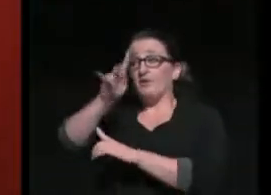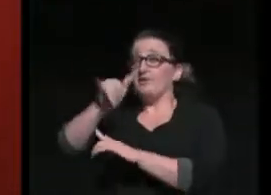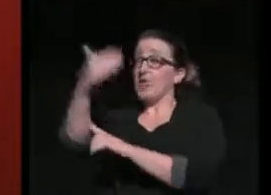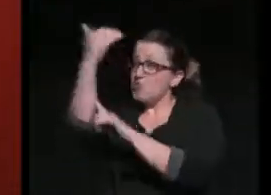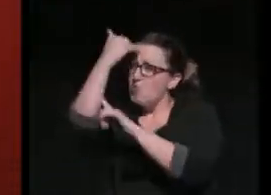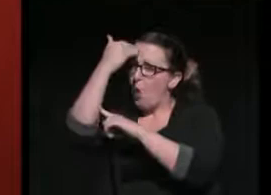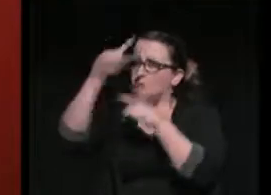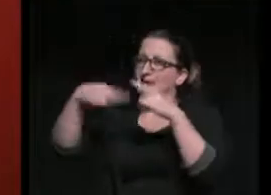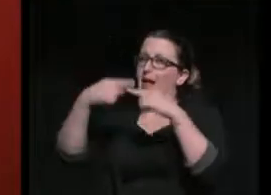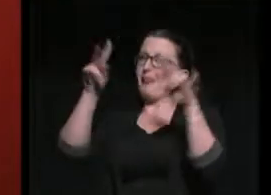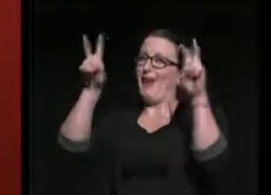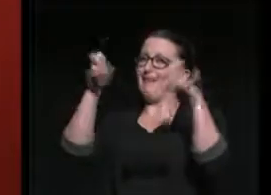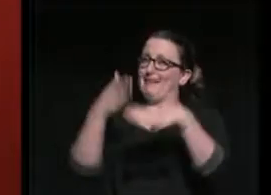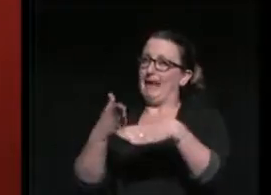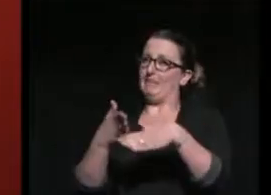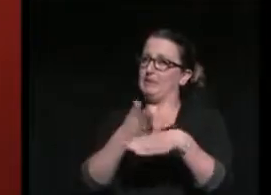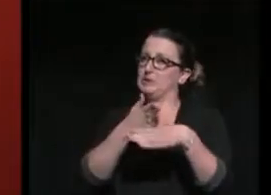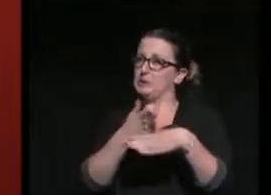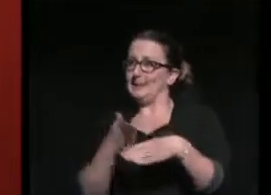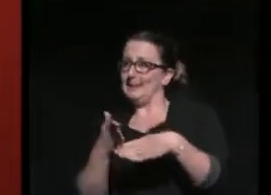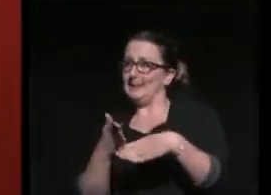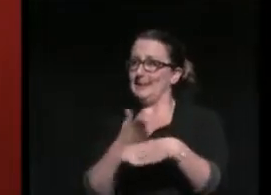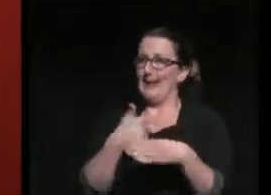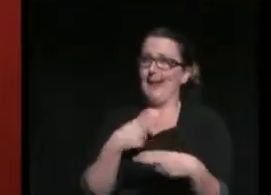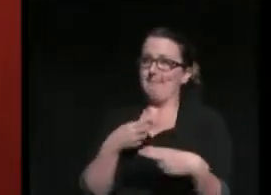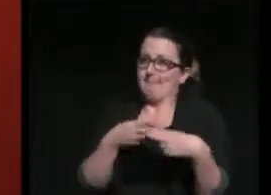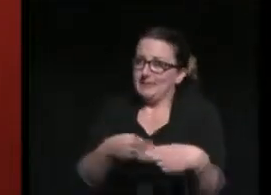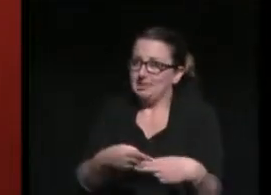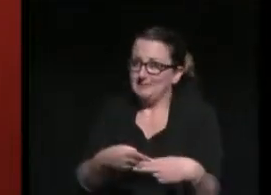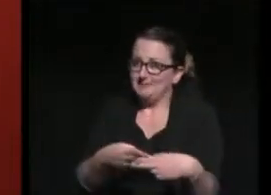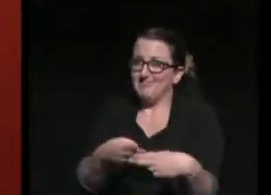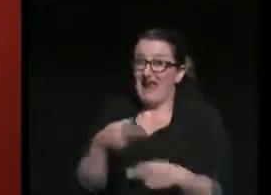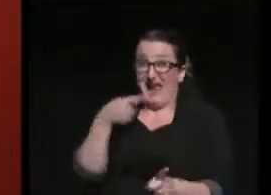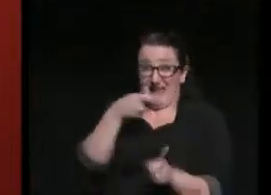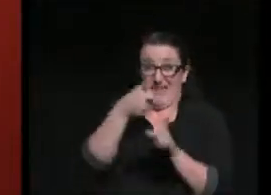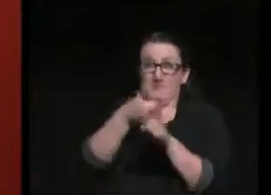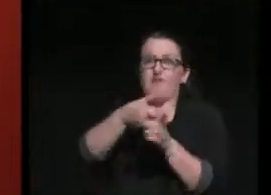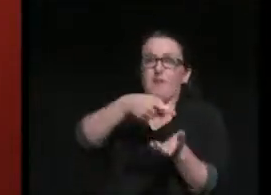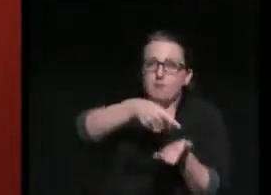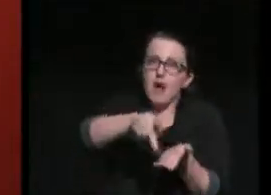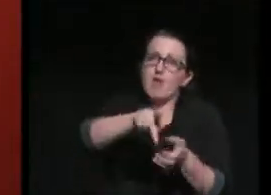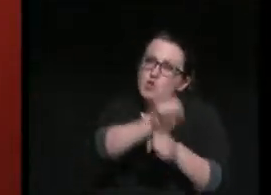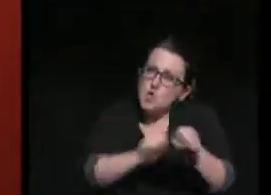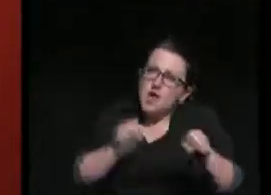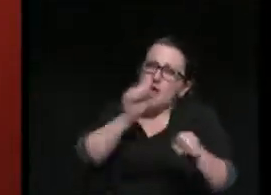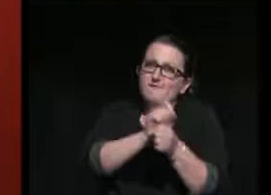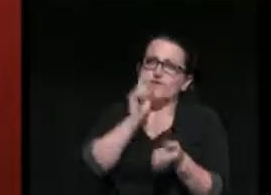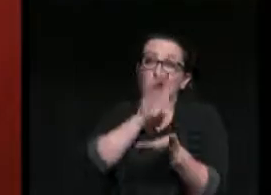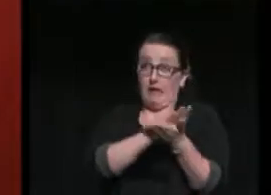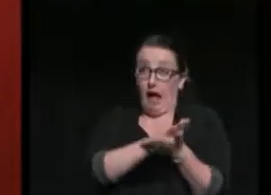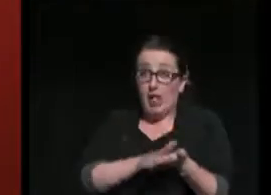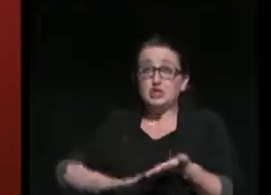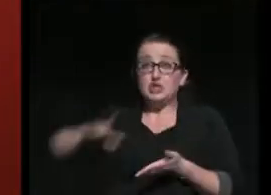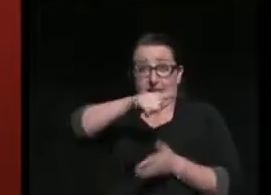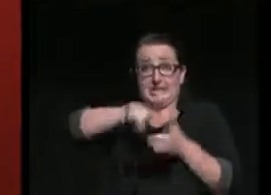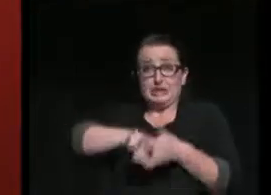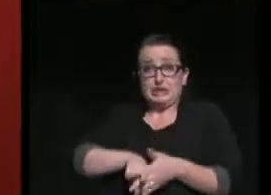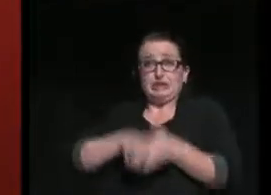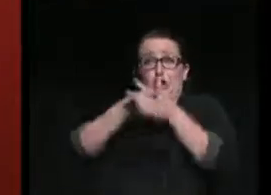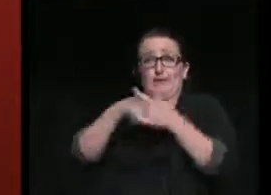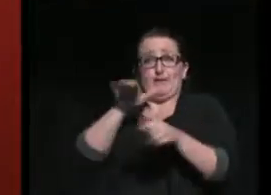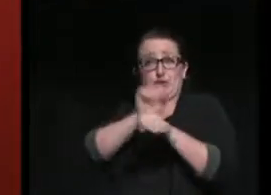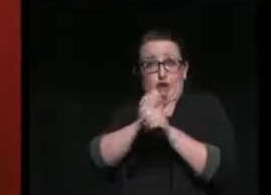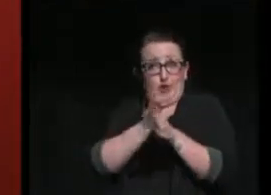-between I spoke of earlier. After putting himself through college he too started his career from the ground floor